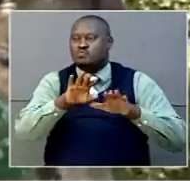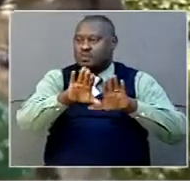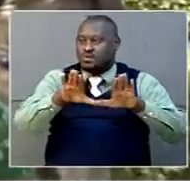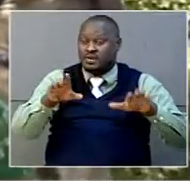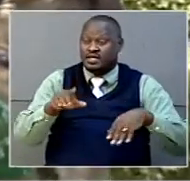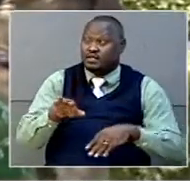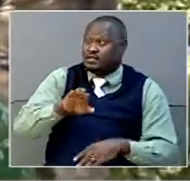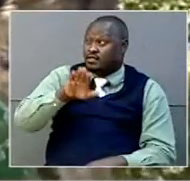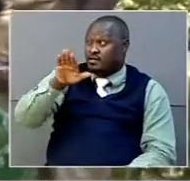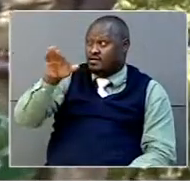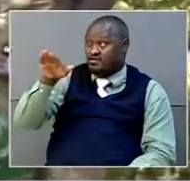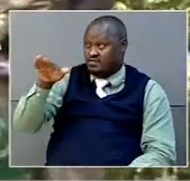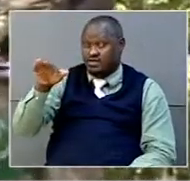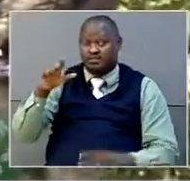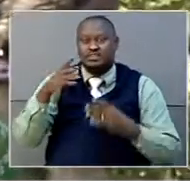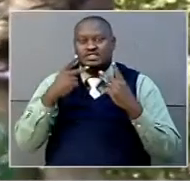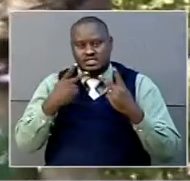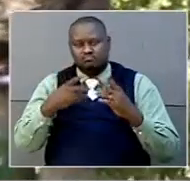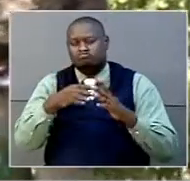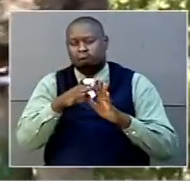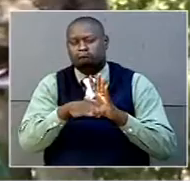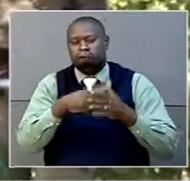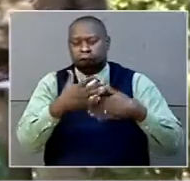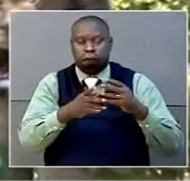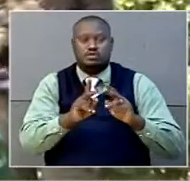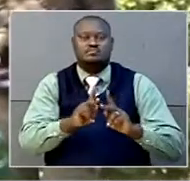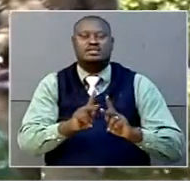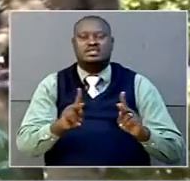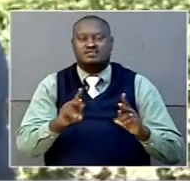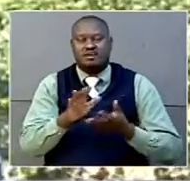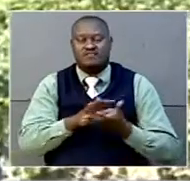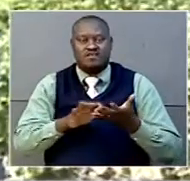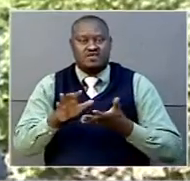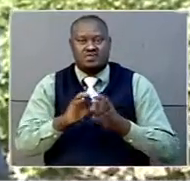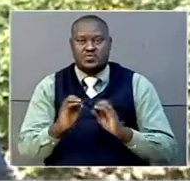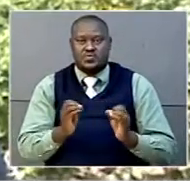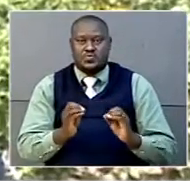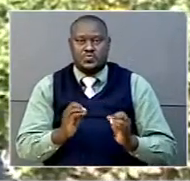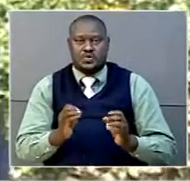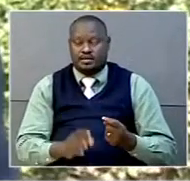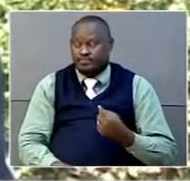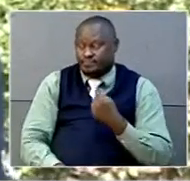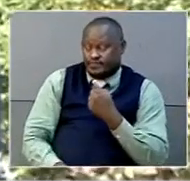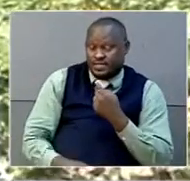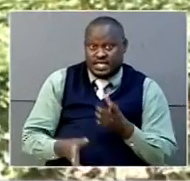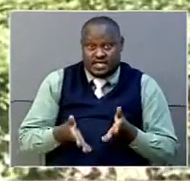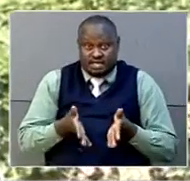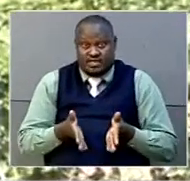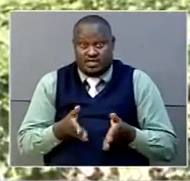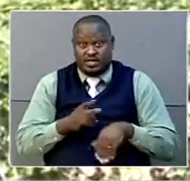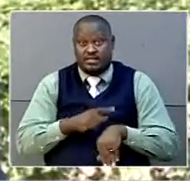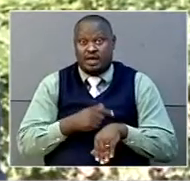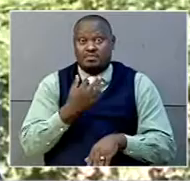press time, the exercise was declared peaceful without any causes of malpractice. At this hour of three,